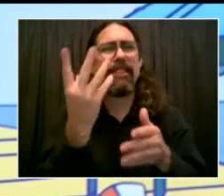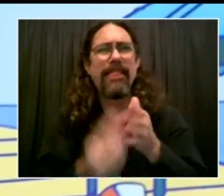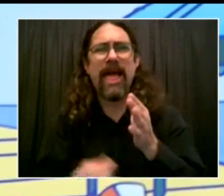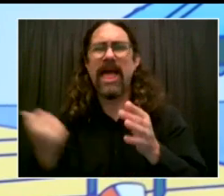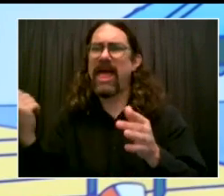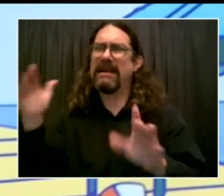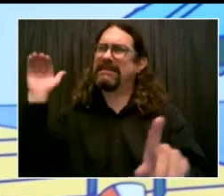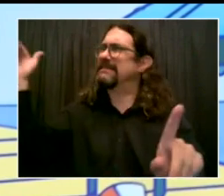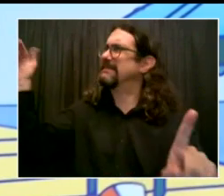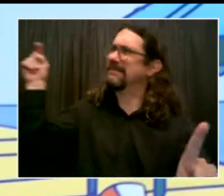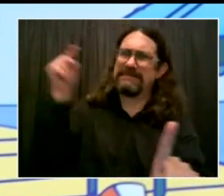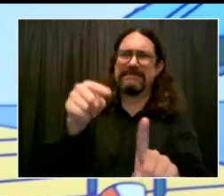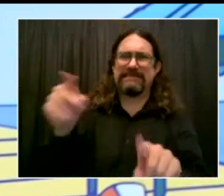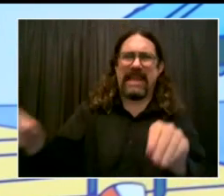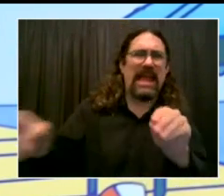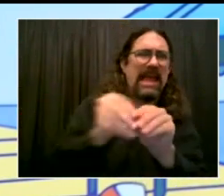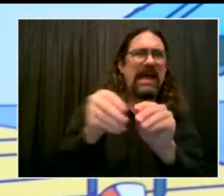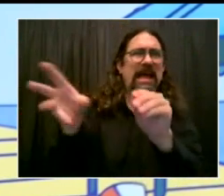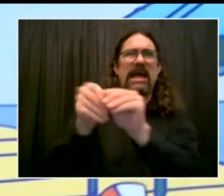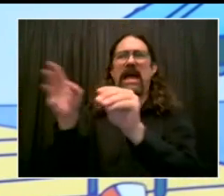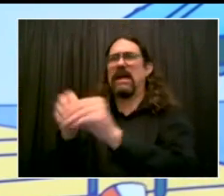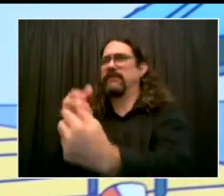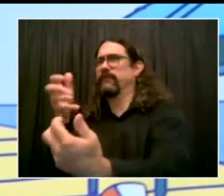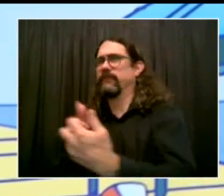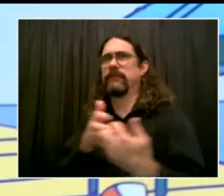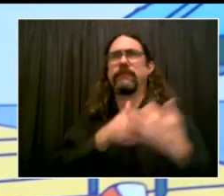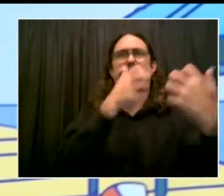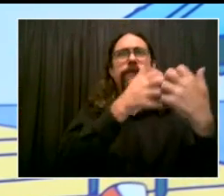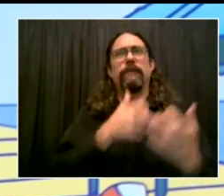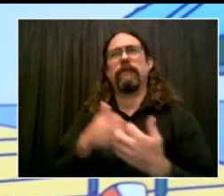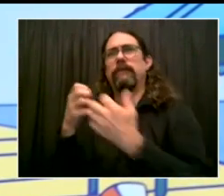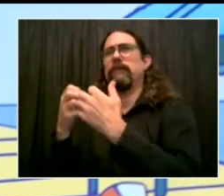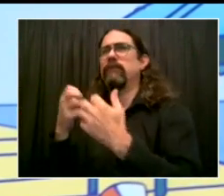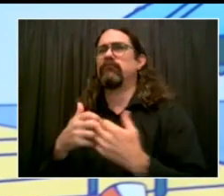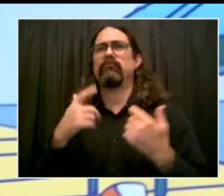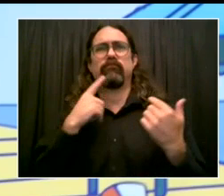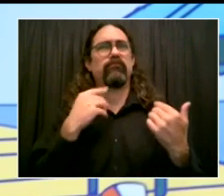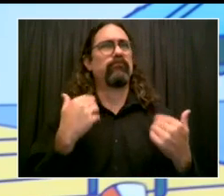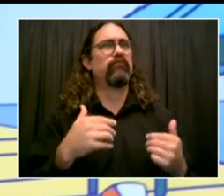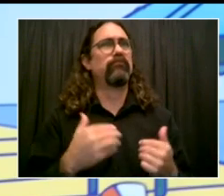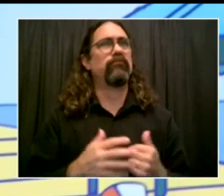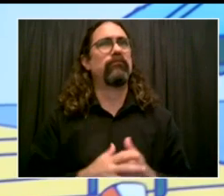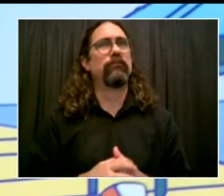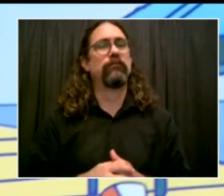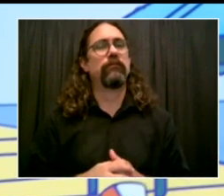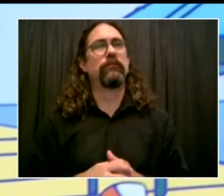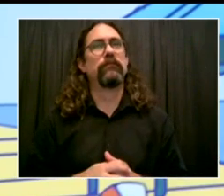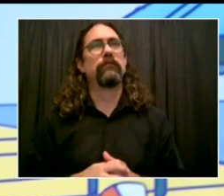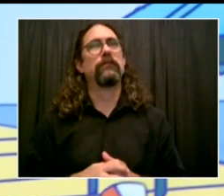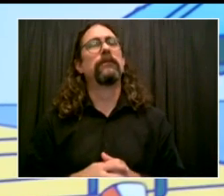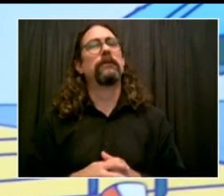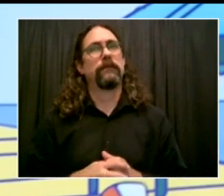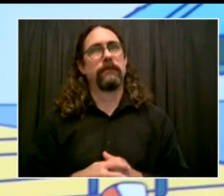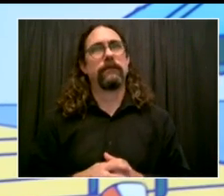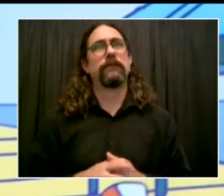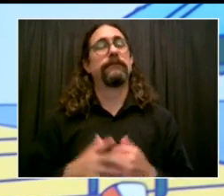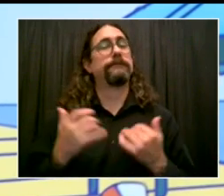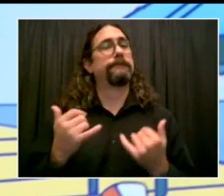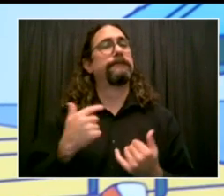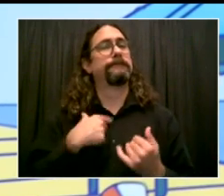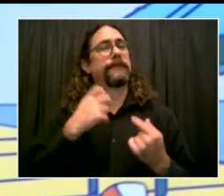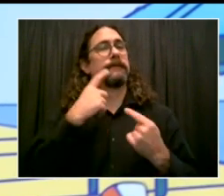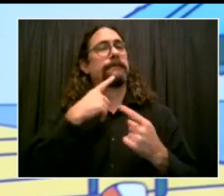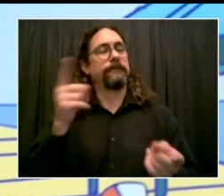are putting a lot of additional resources in to match his commitment and add to it. Because one thing that's become clear